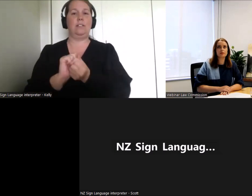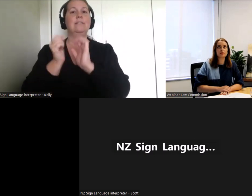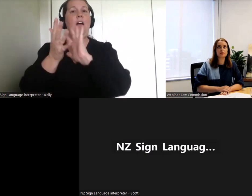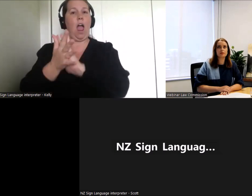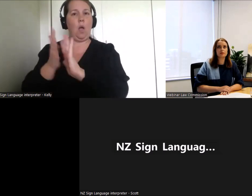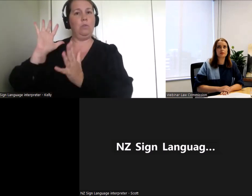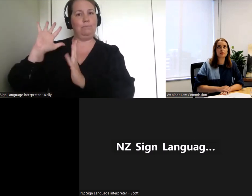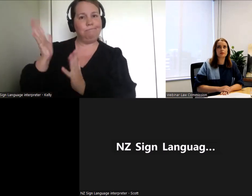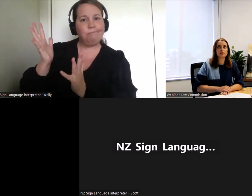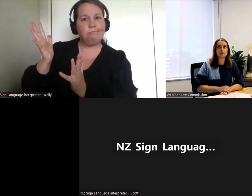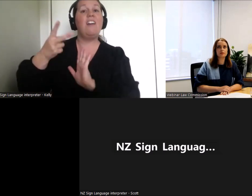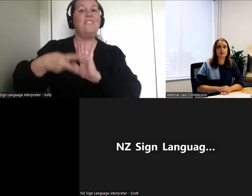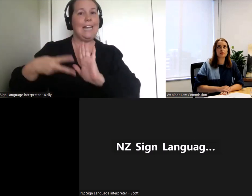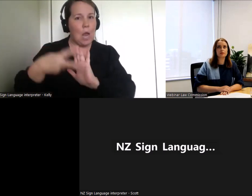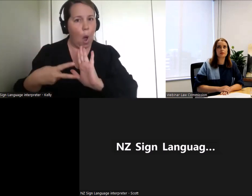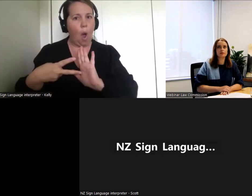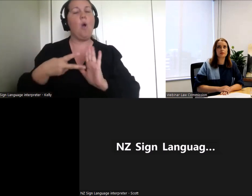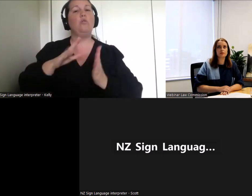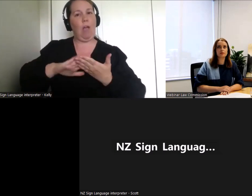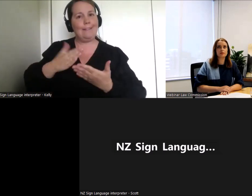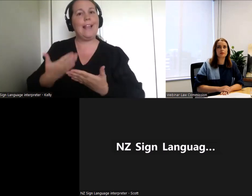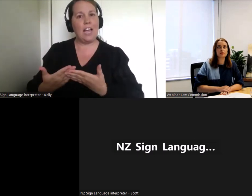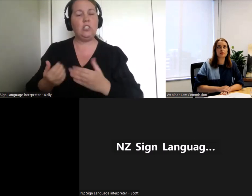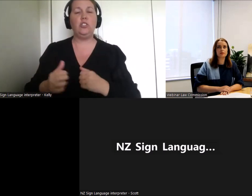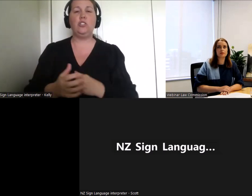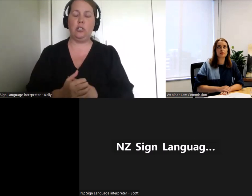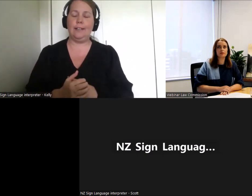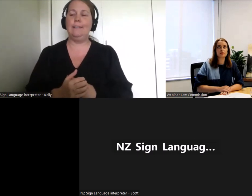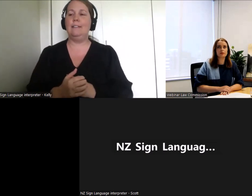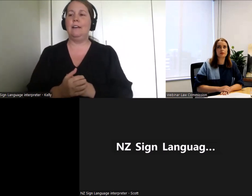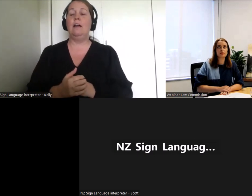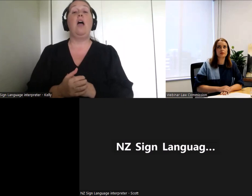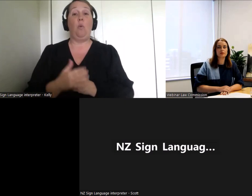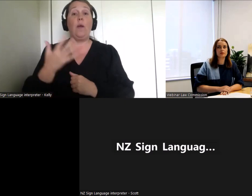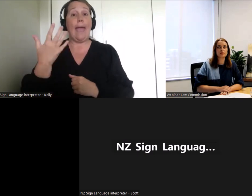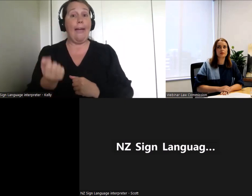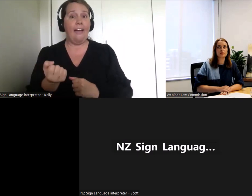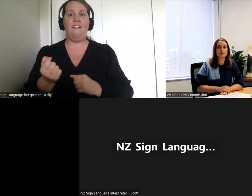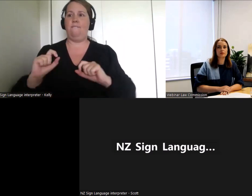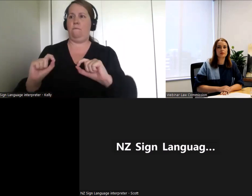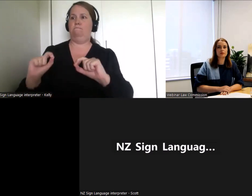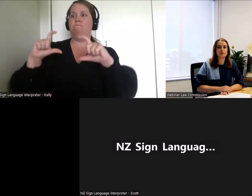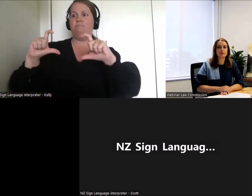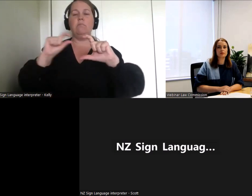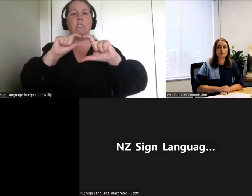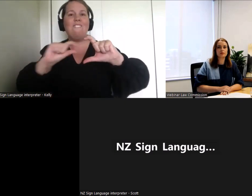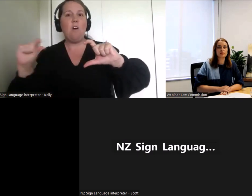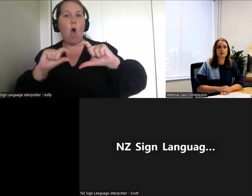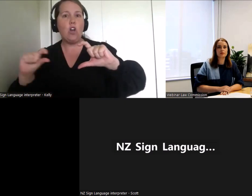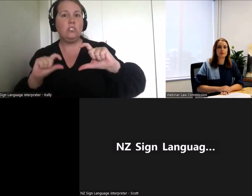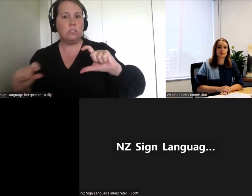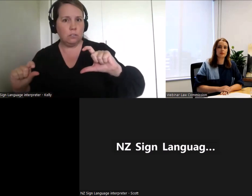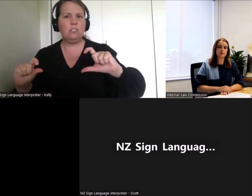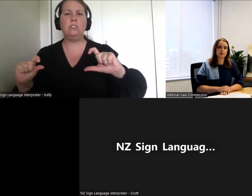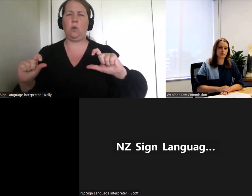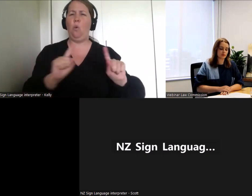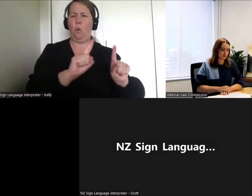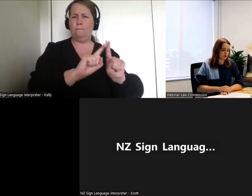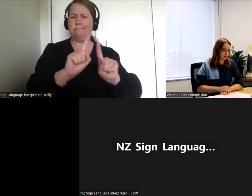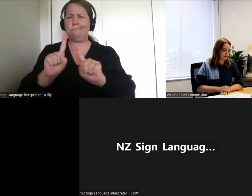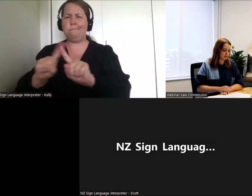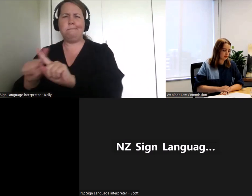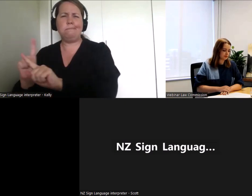and large font format. All of those are available on our website.